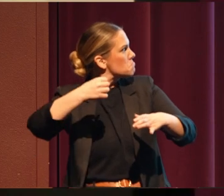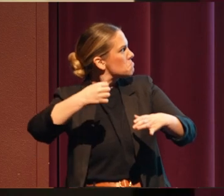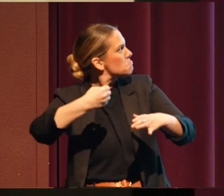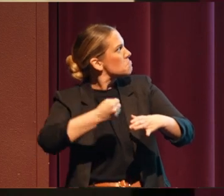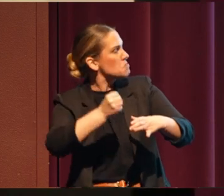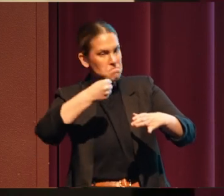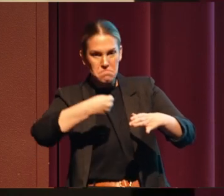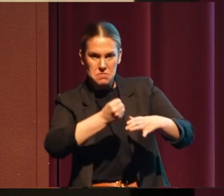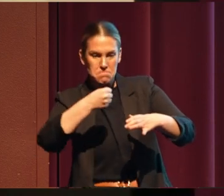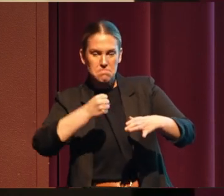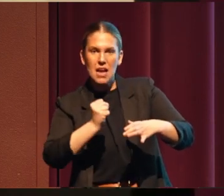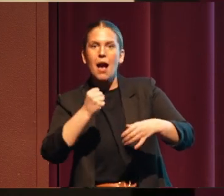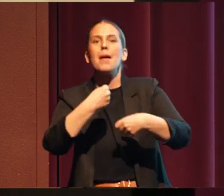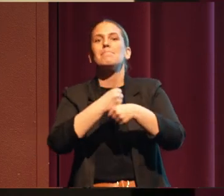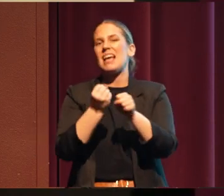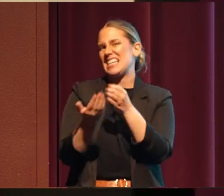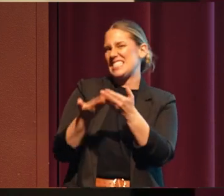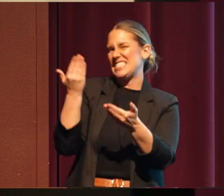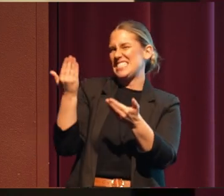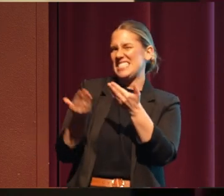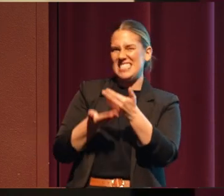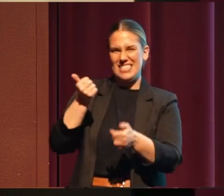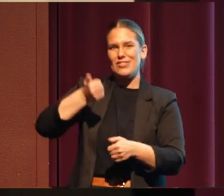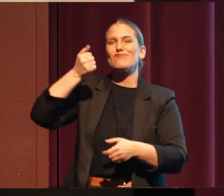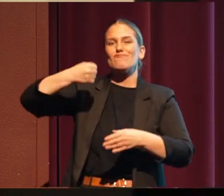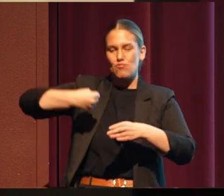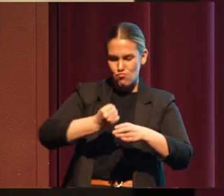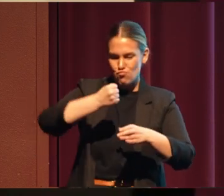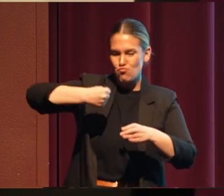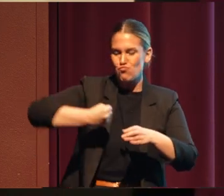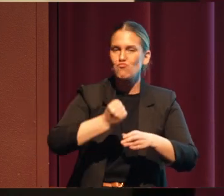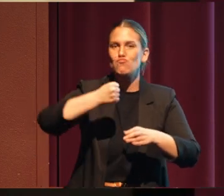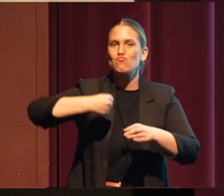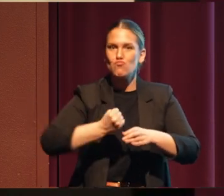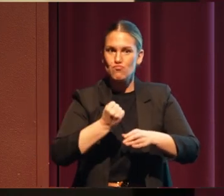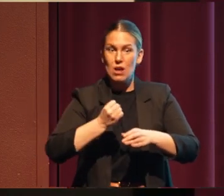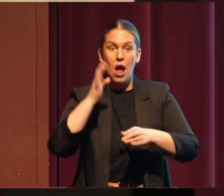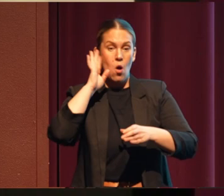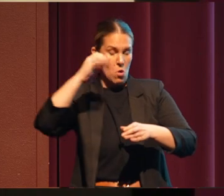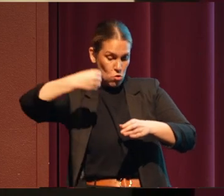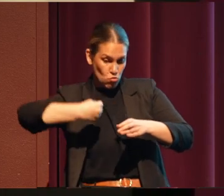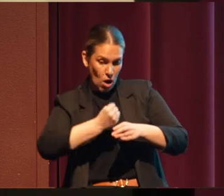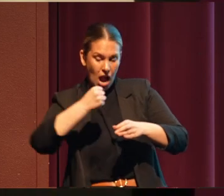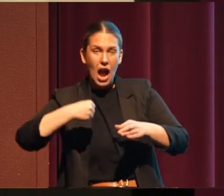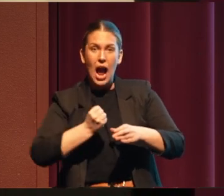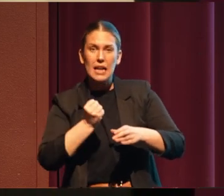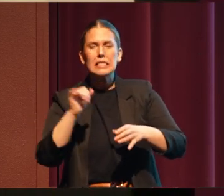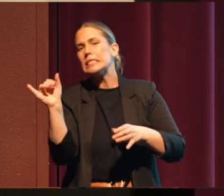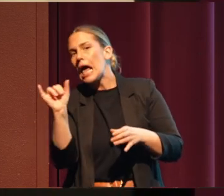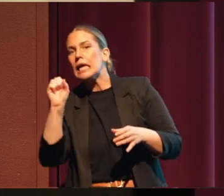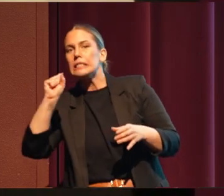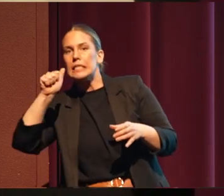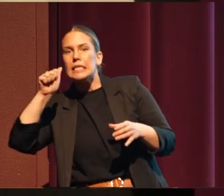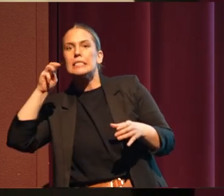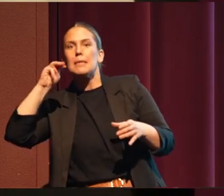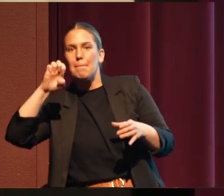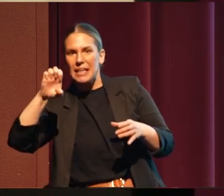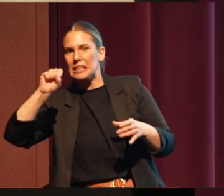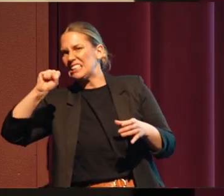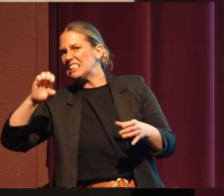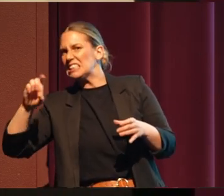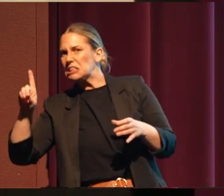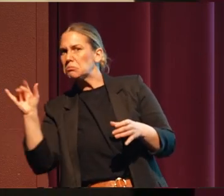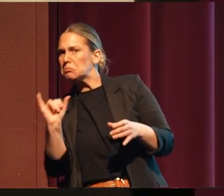But it made it easier for her to grind. And so they would grind that wokus. And it's like a sesame seed. And once you grind